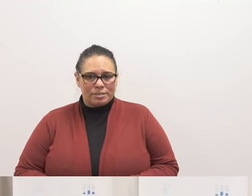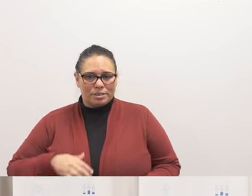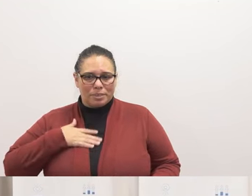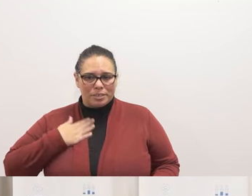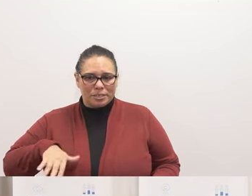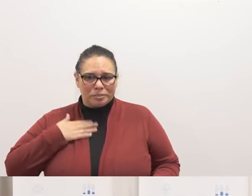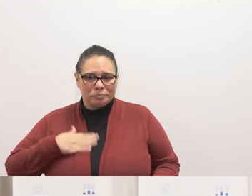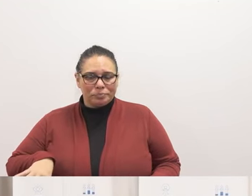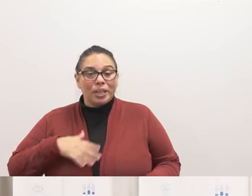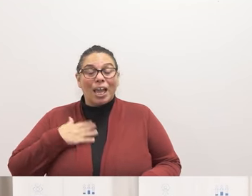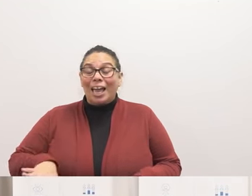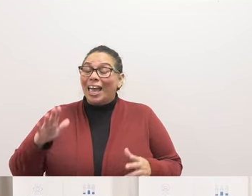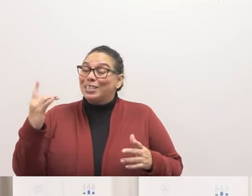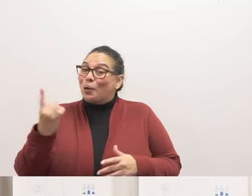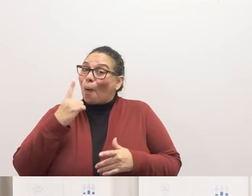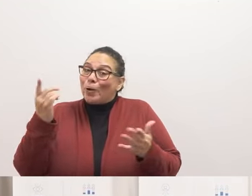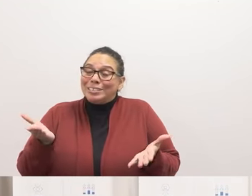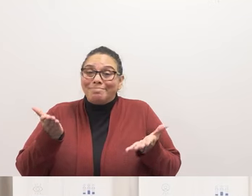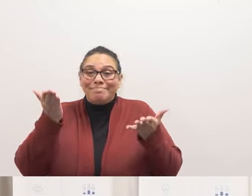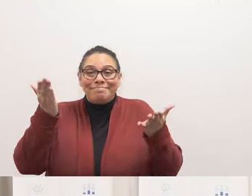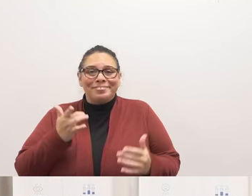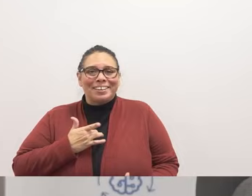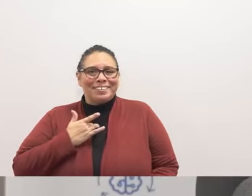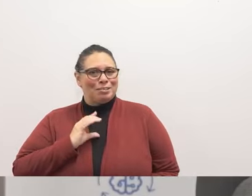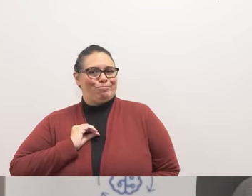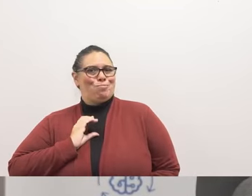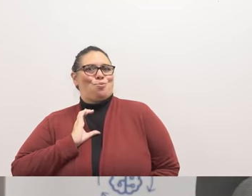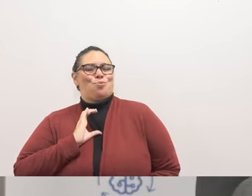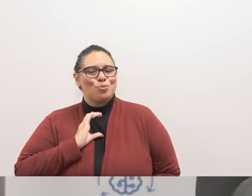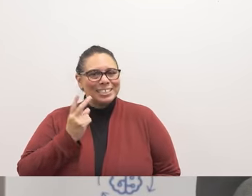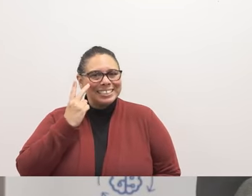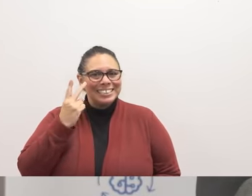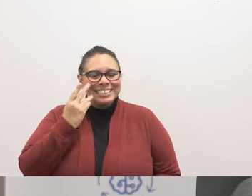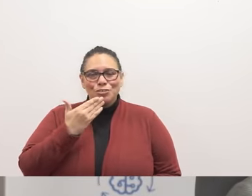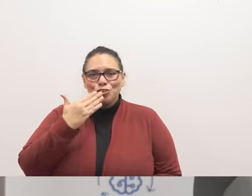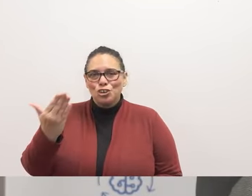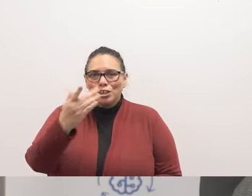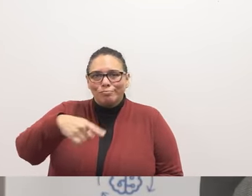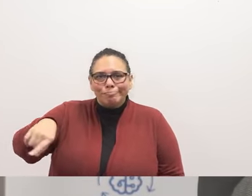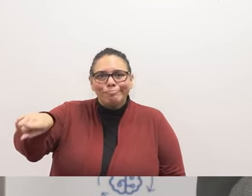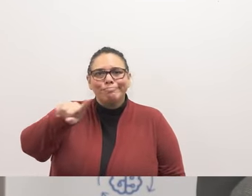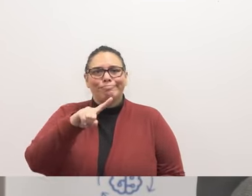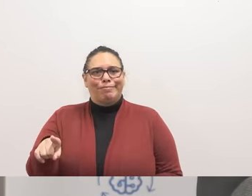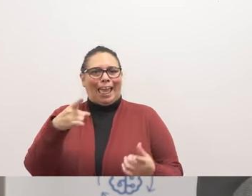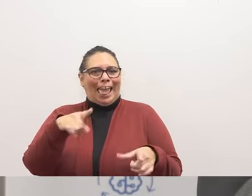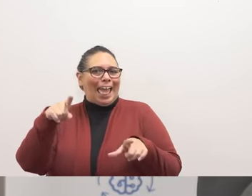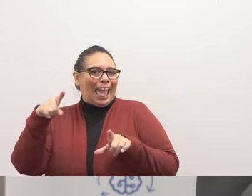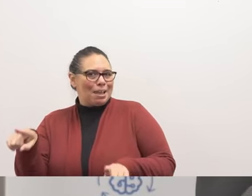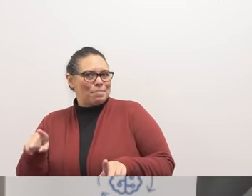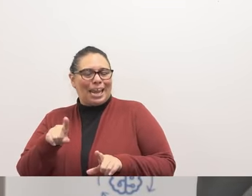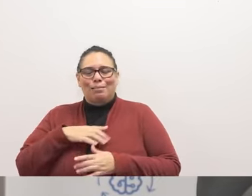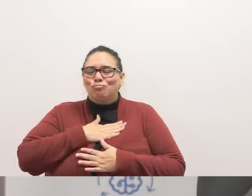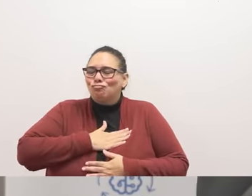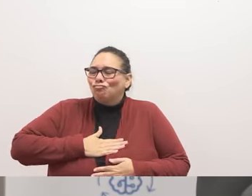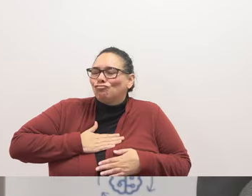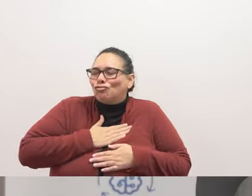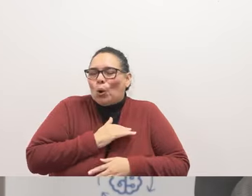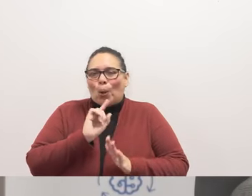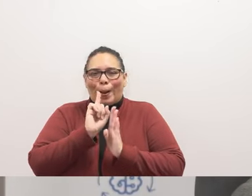It's always so uplifting to see the good that's happening throughout the district. I do enjoy our little moments.